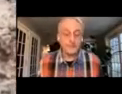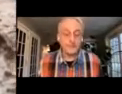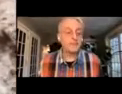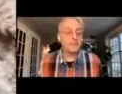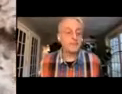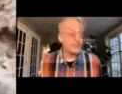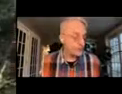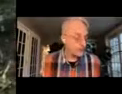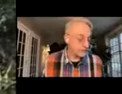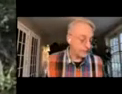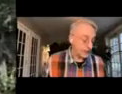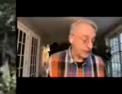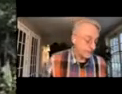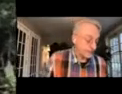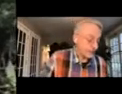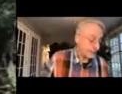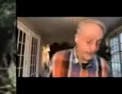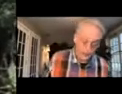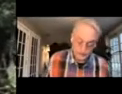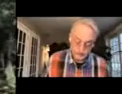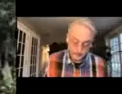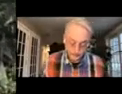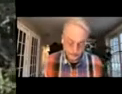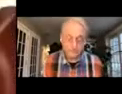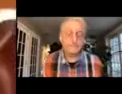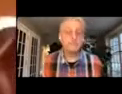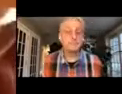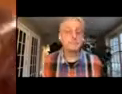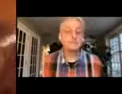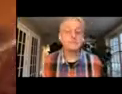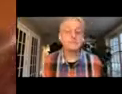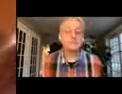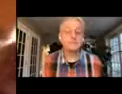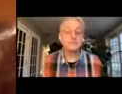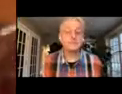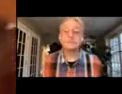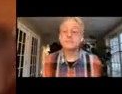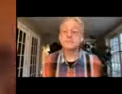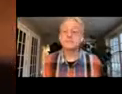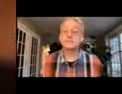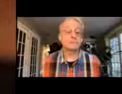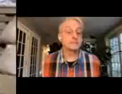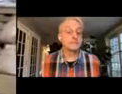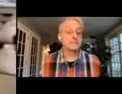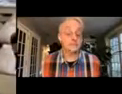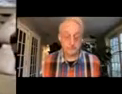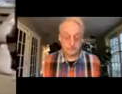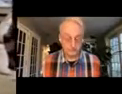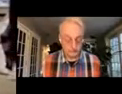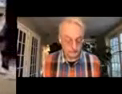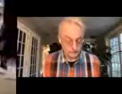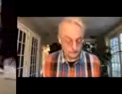people do not have access to the internet at home. Those children were disproportionately impacted by the global